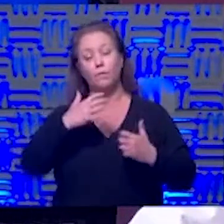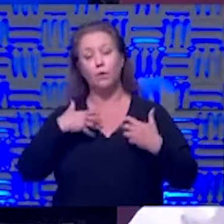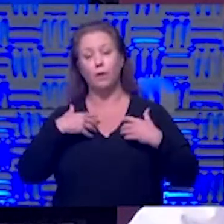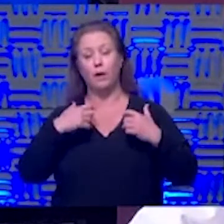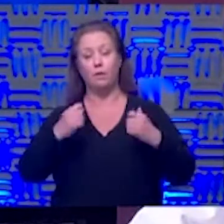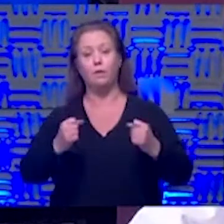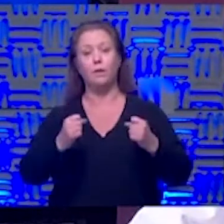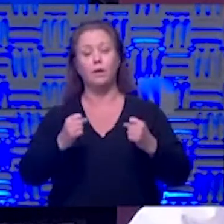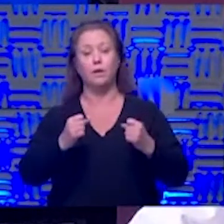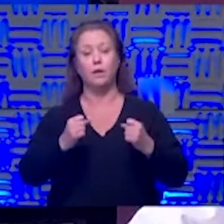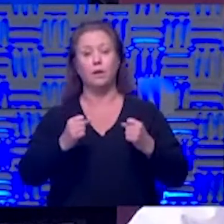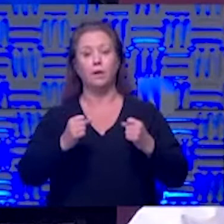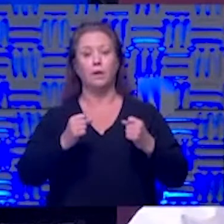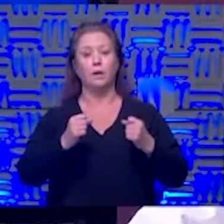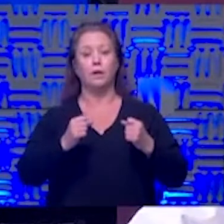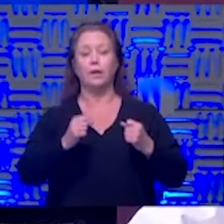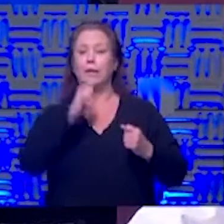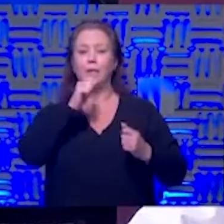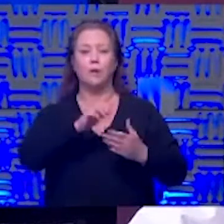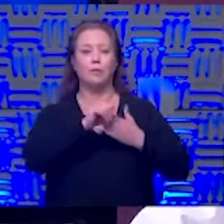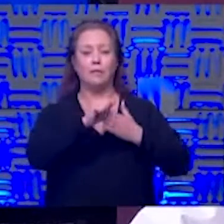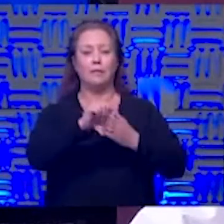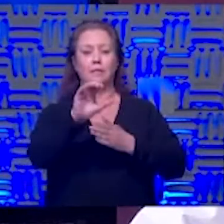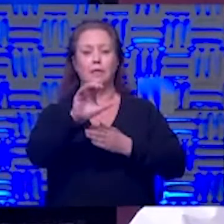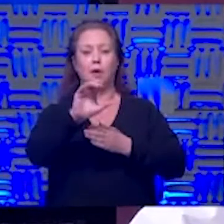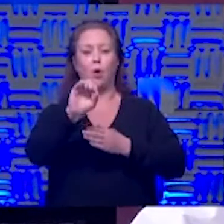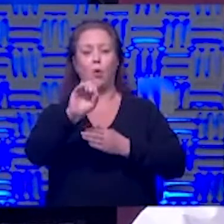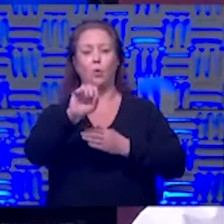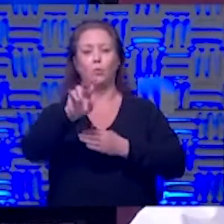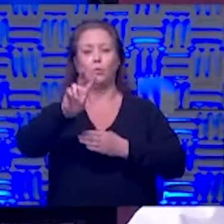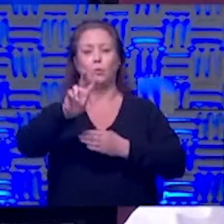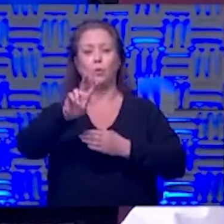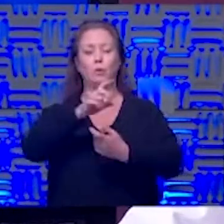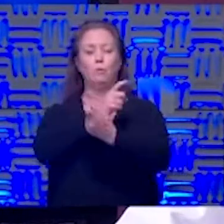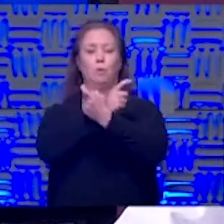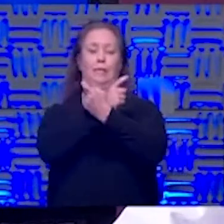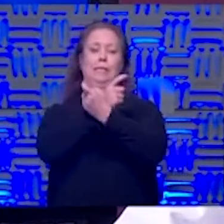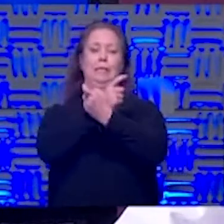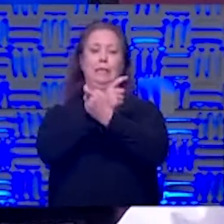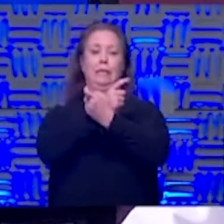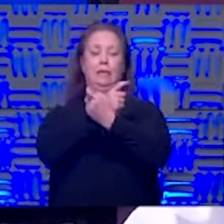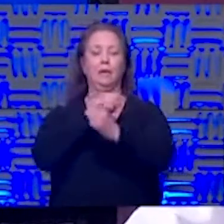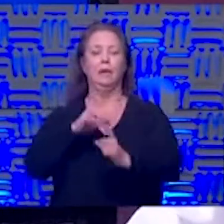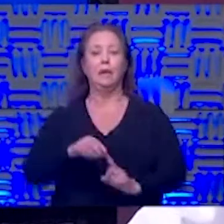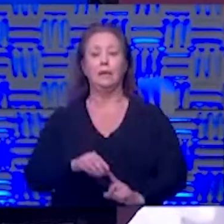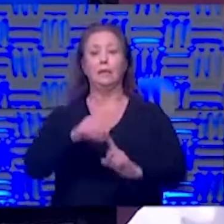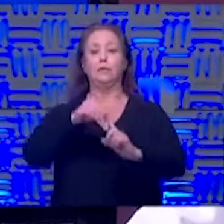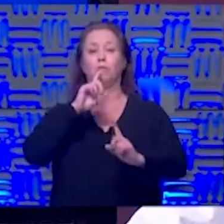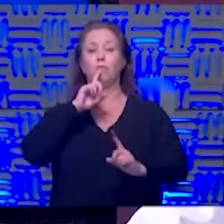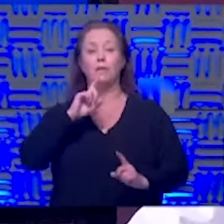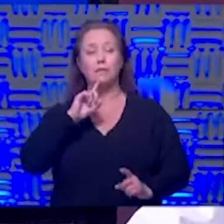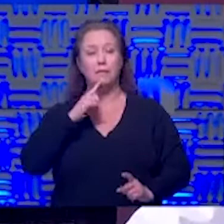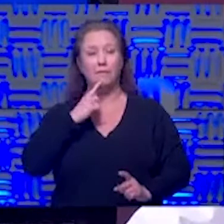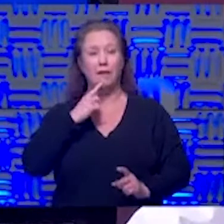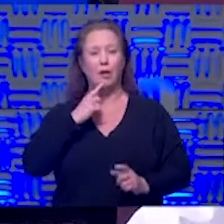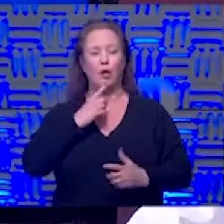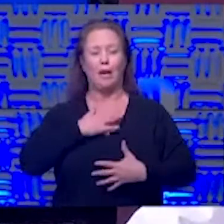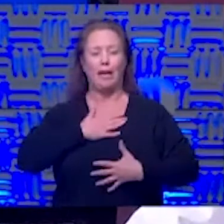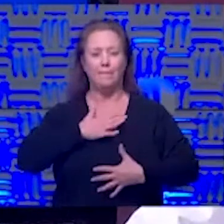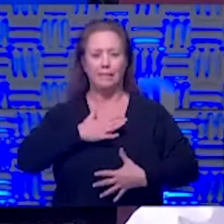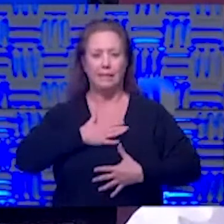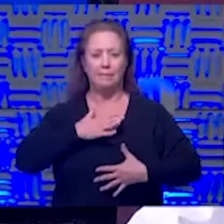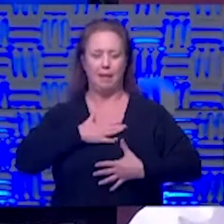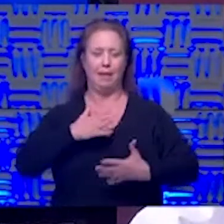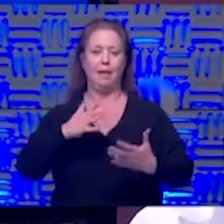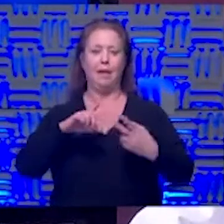else's health and they do not lead to co2 poisoning unless you have really severe emphysema and